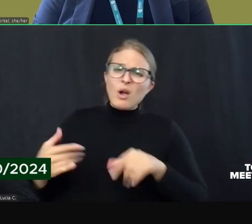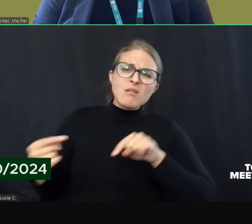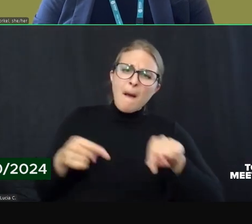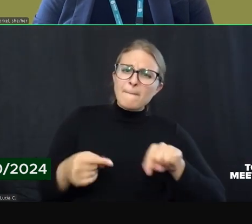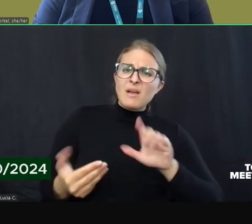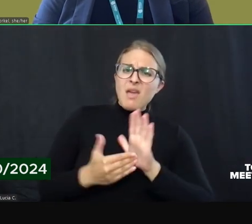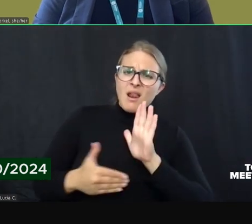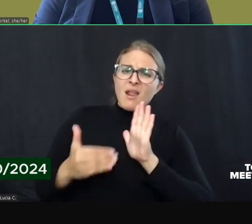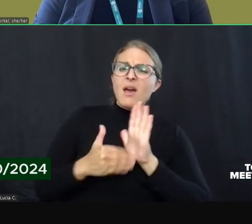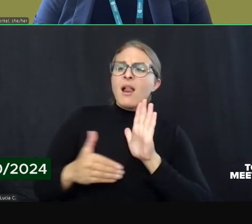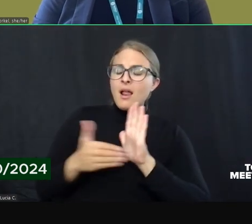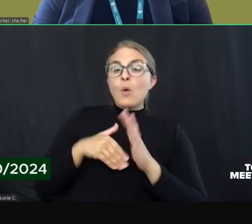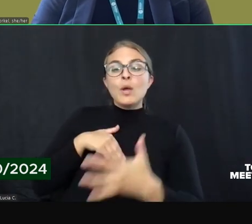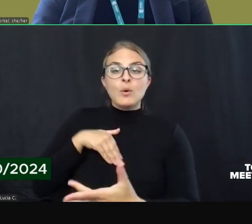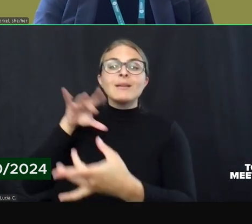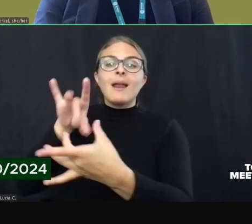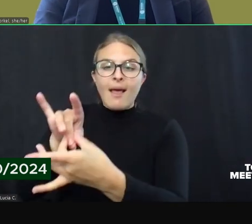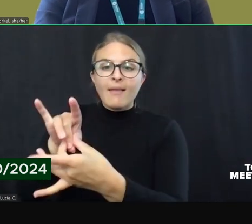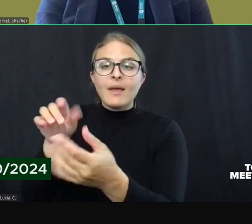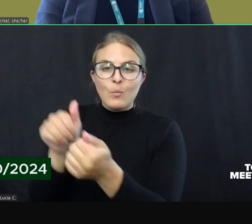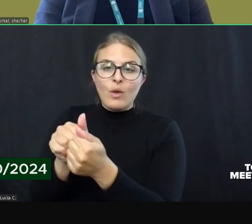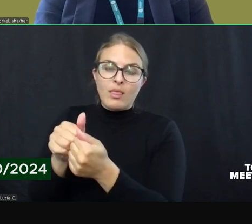them to a therapist in the community.